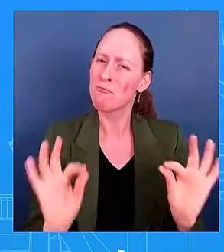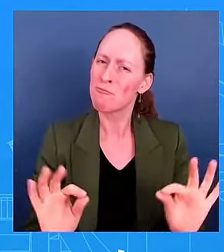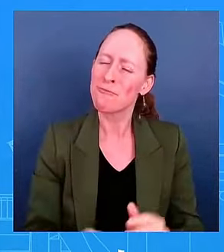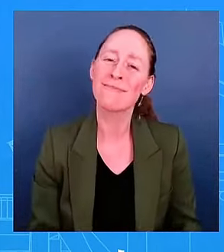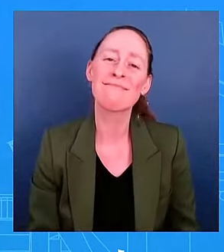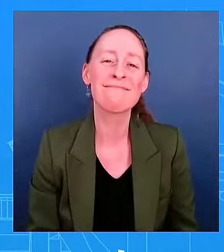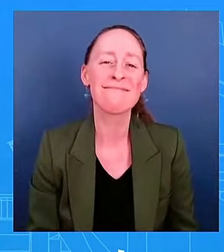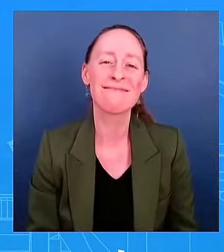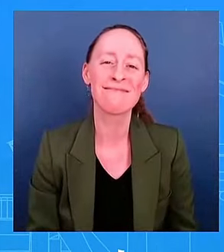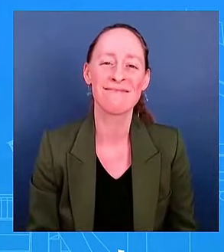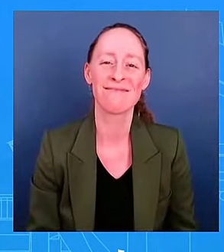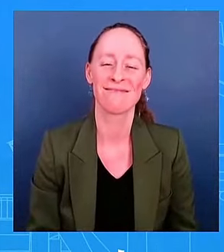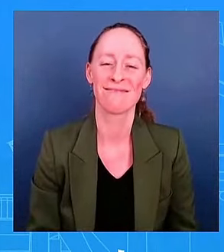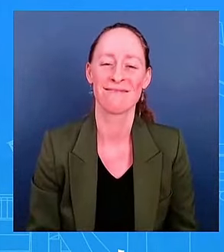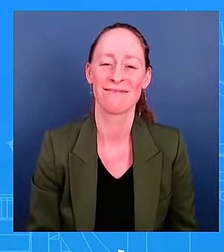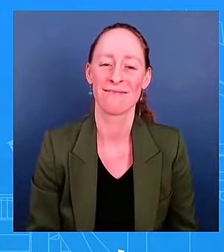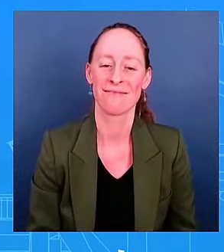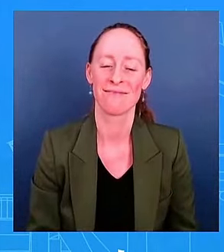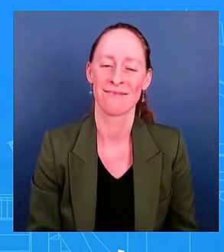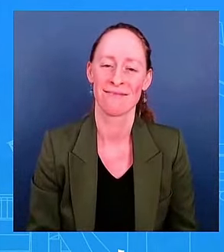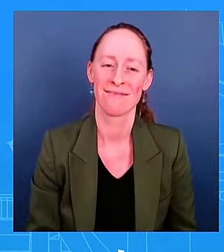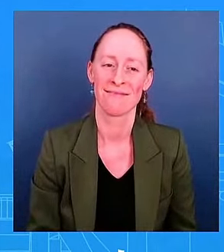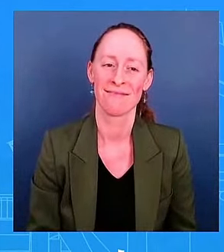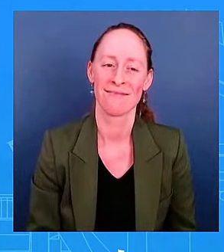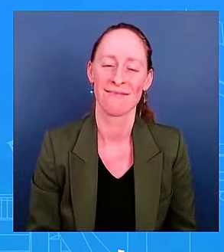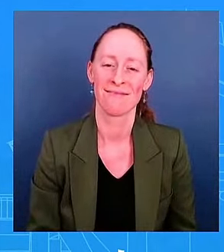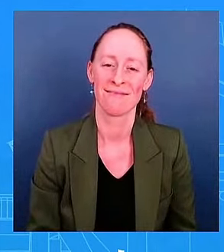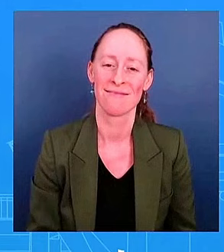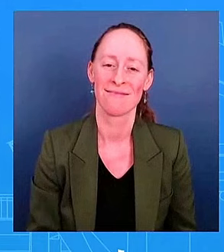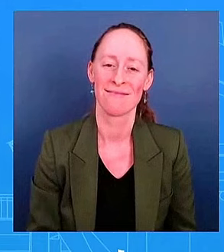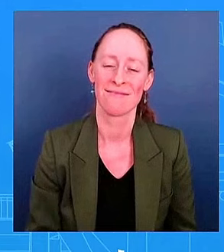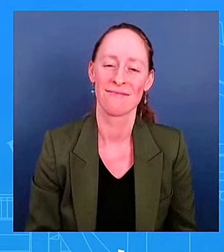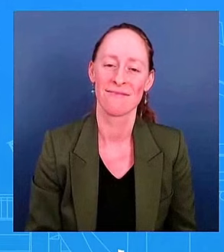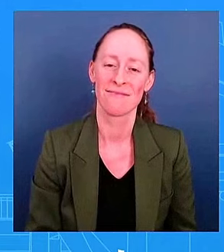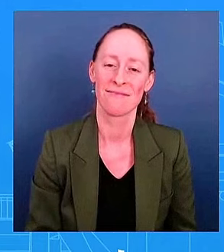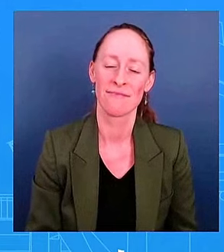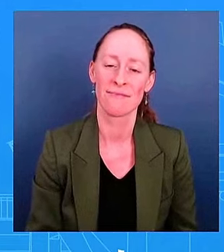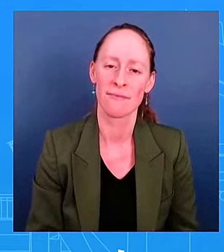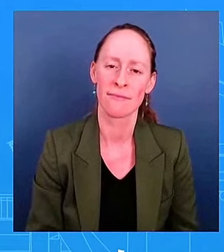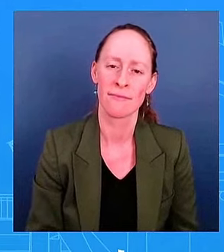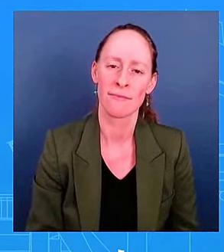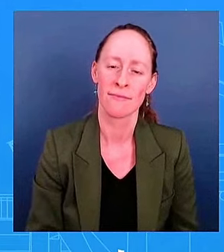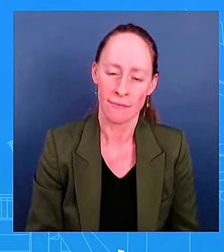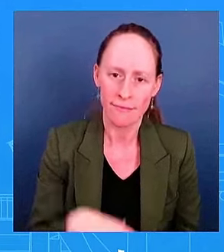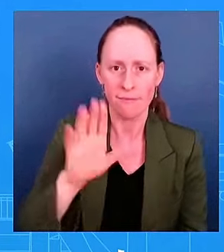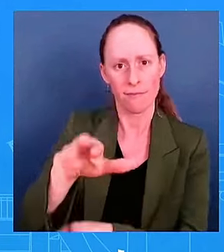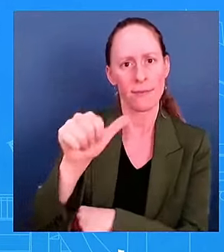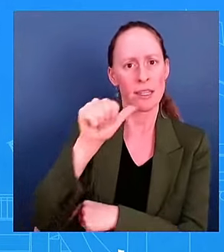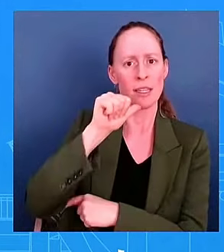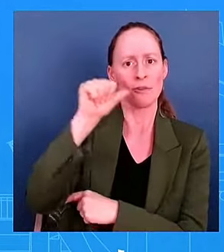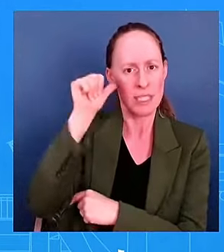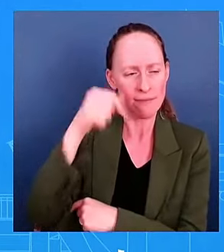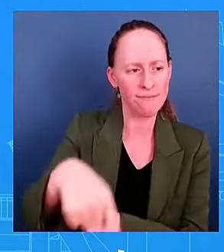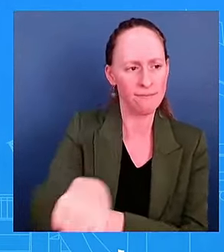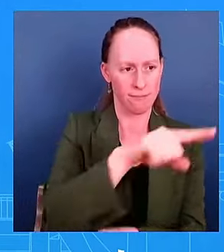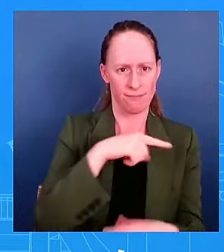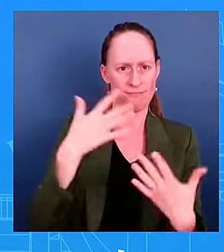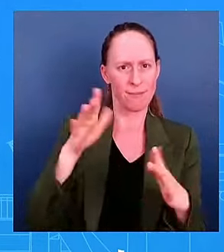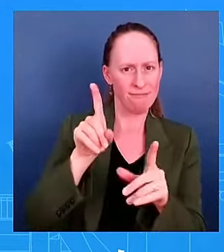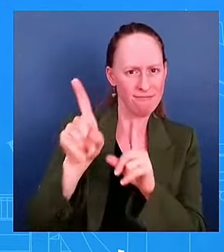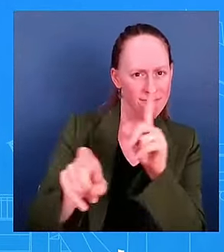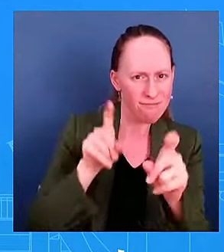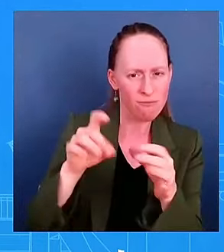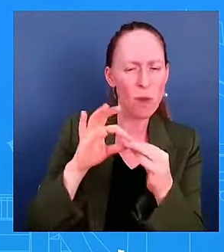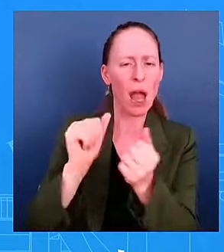Sungmin brought up, I think others as well. You did get numerous questions yesterday about the president's debate performance. You didn't